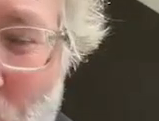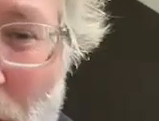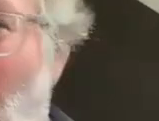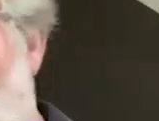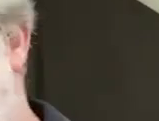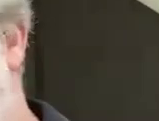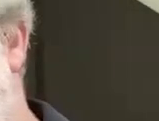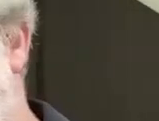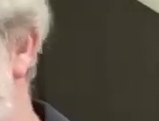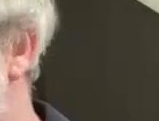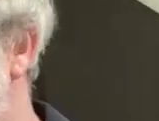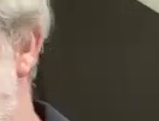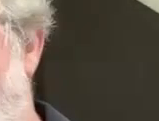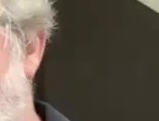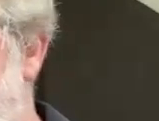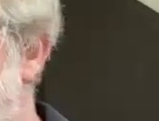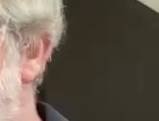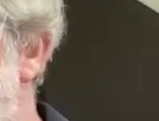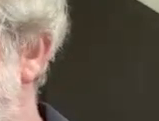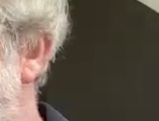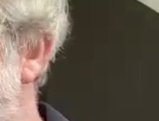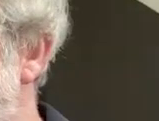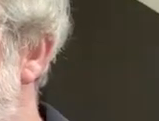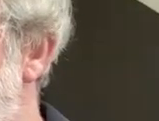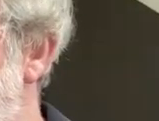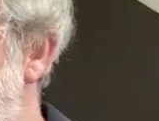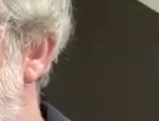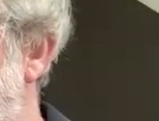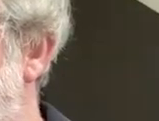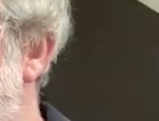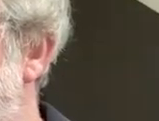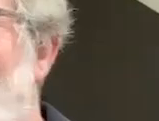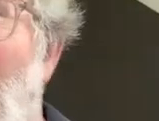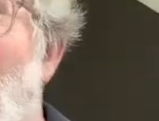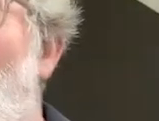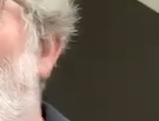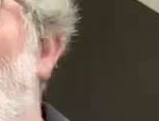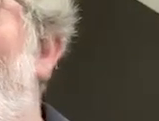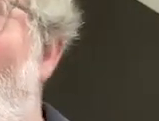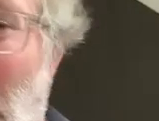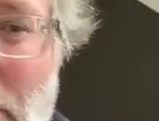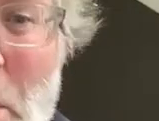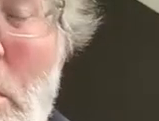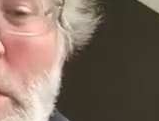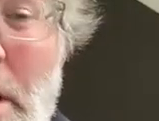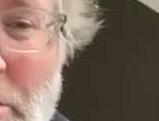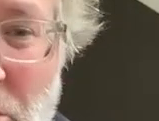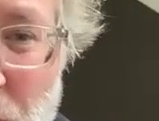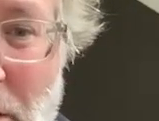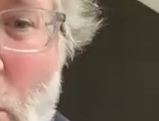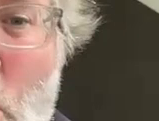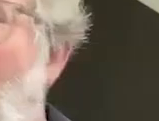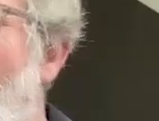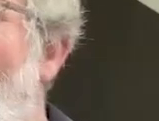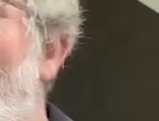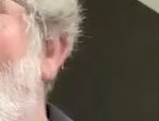let's let's do one more thing then we'll take everybody over to the office hours and that is uh very very briefly just go back to the audit from a communications